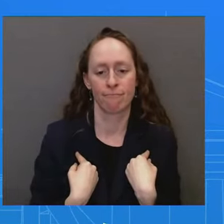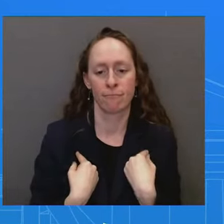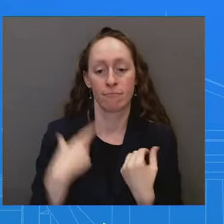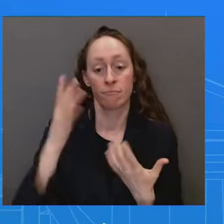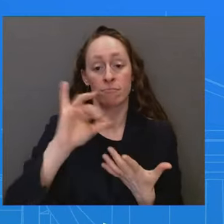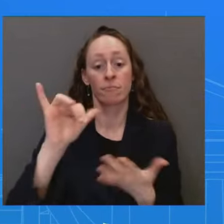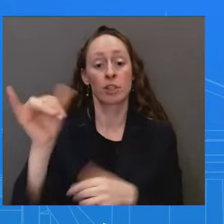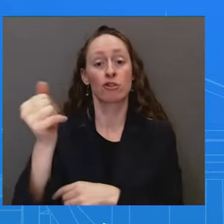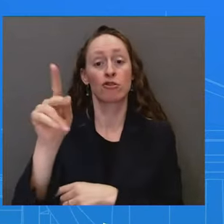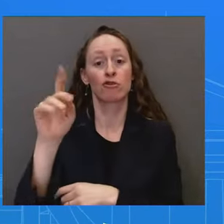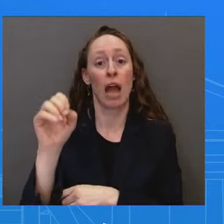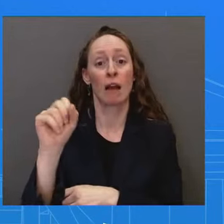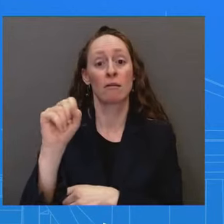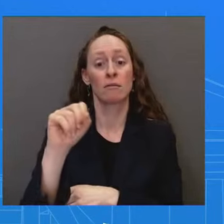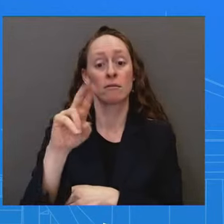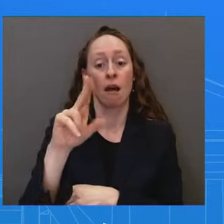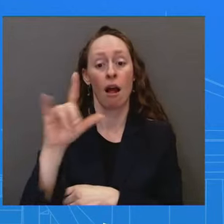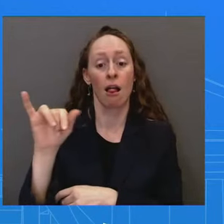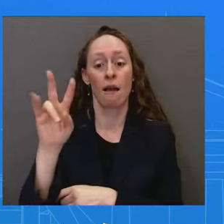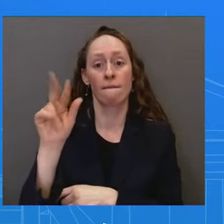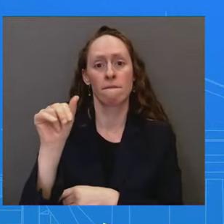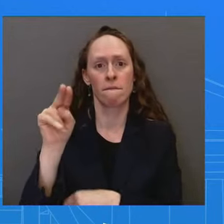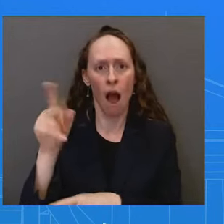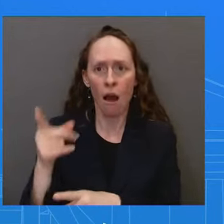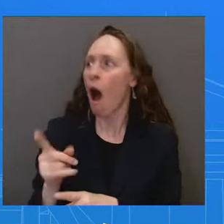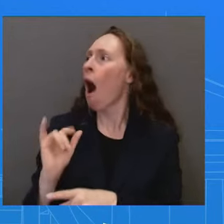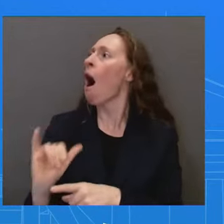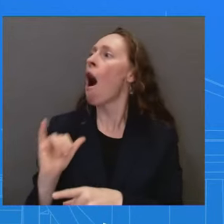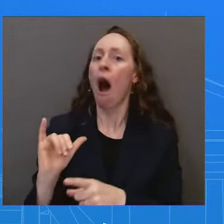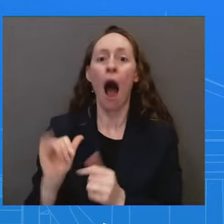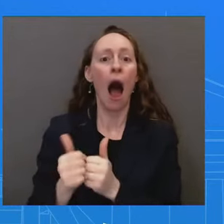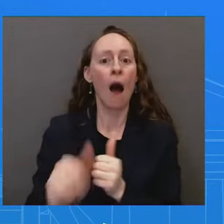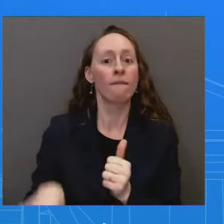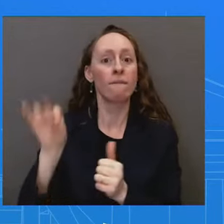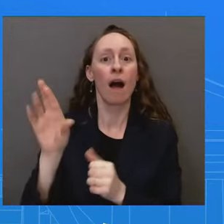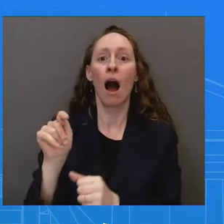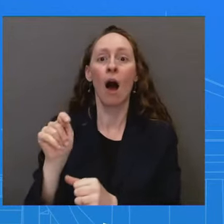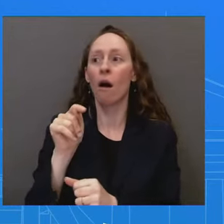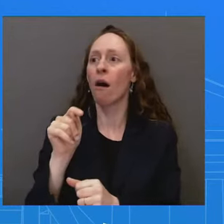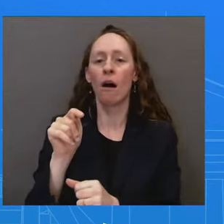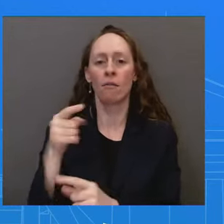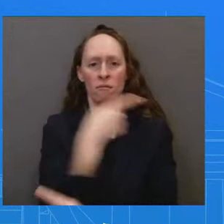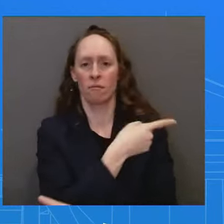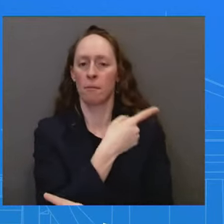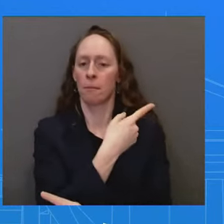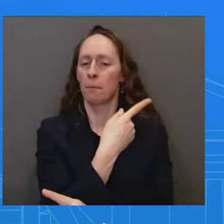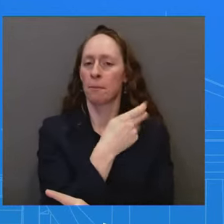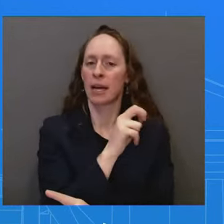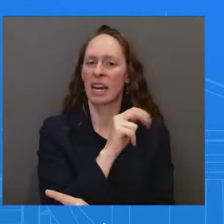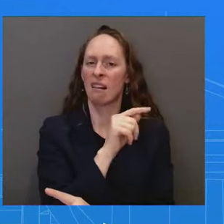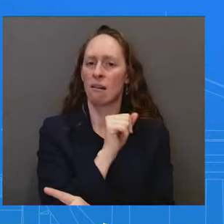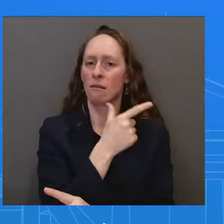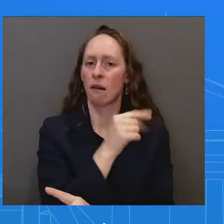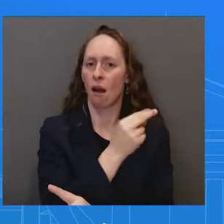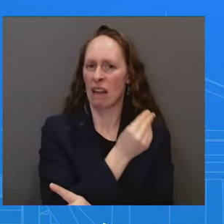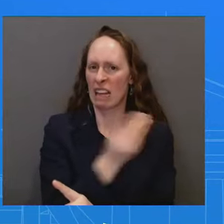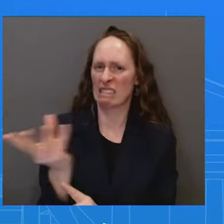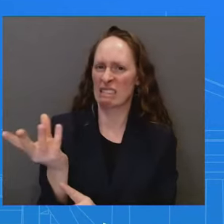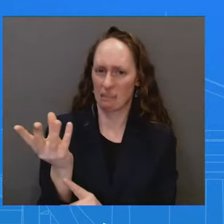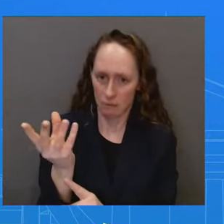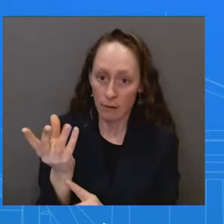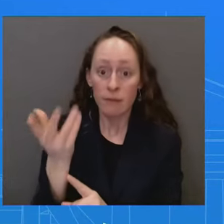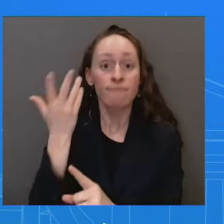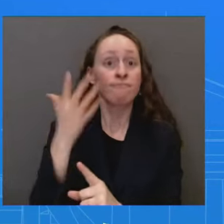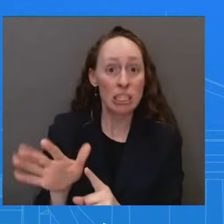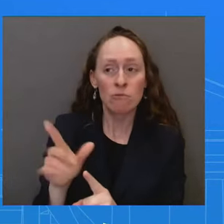last Thursday. And from there, uh, they were able to inform the President, uh, uh, they meaning the Chief of Staff and the National Security